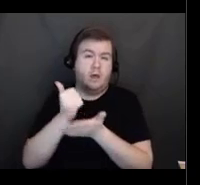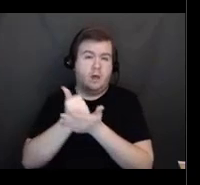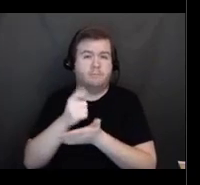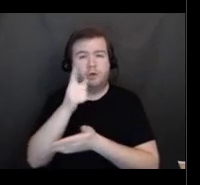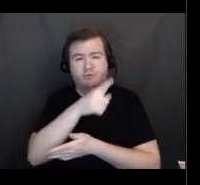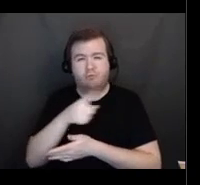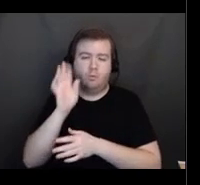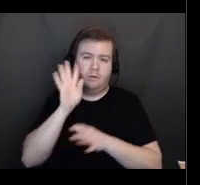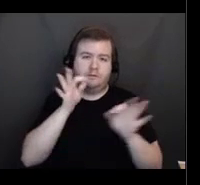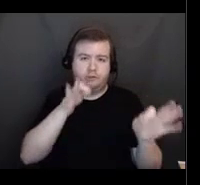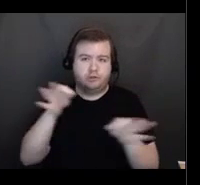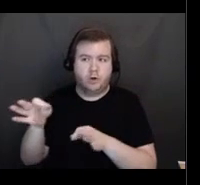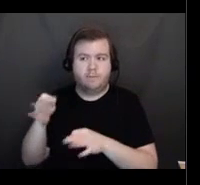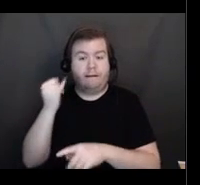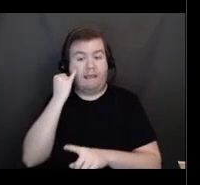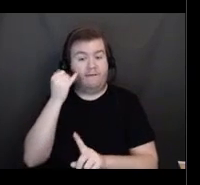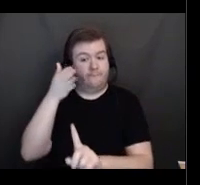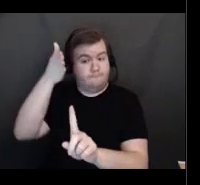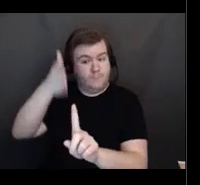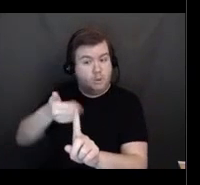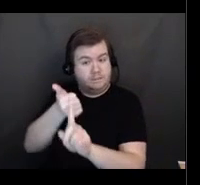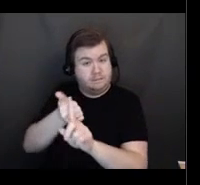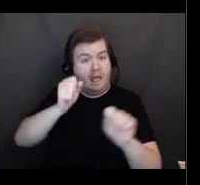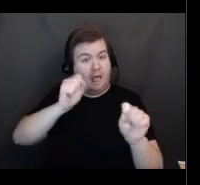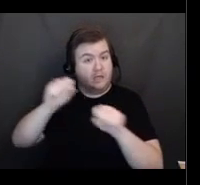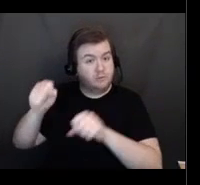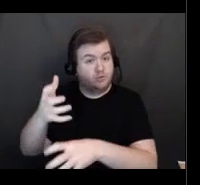with timely and accurate vaccine scheduling information.